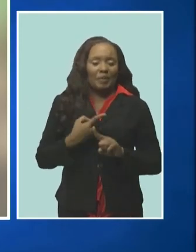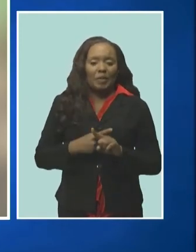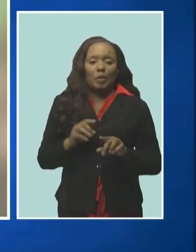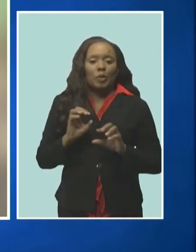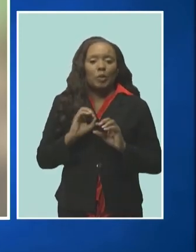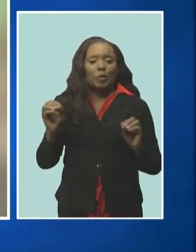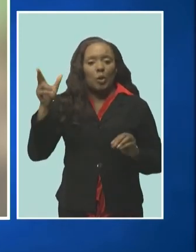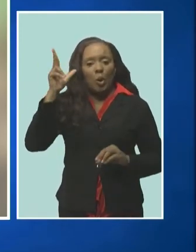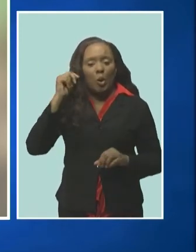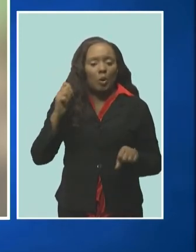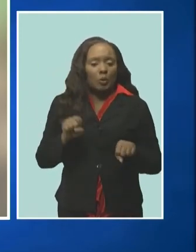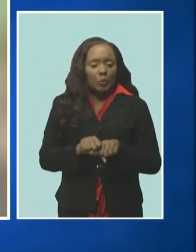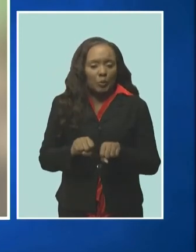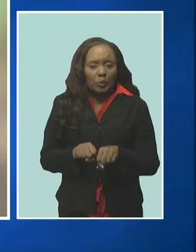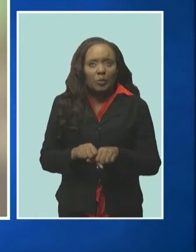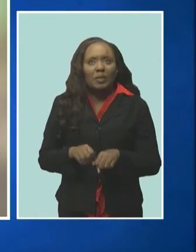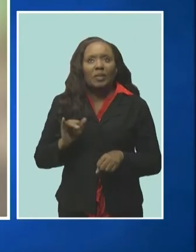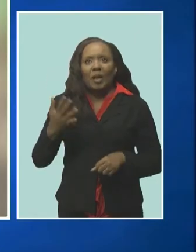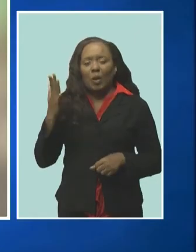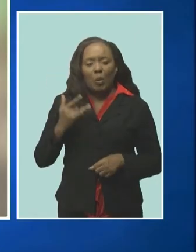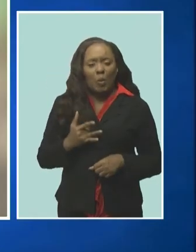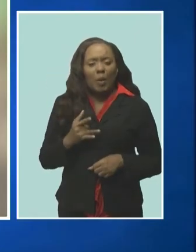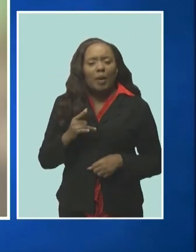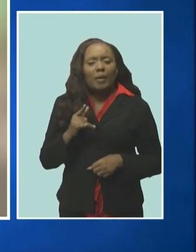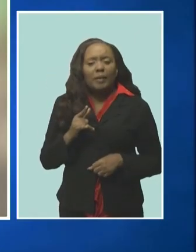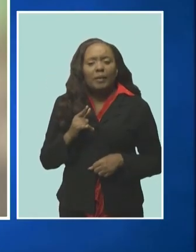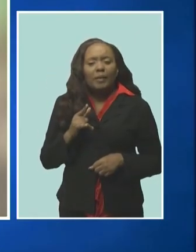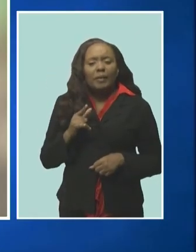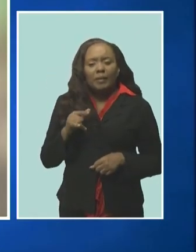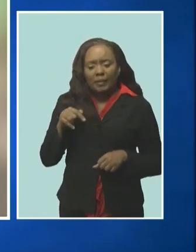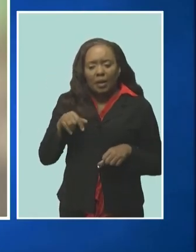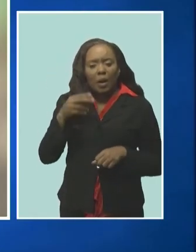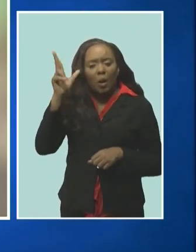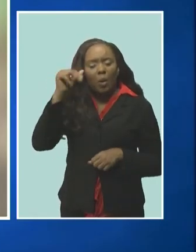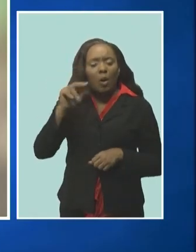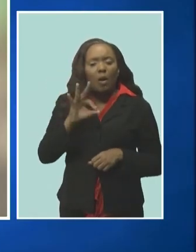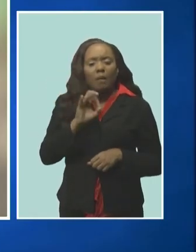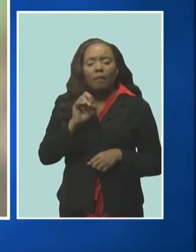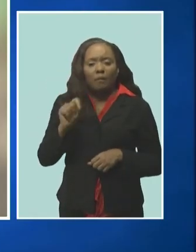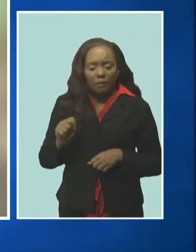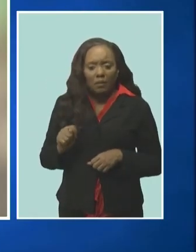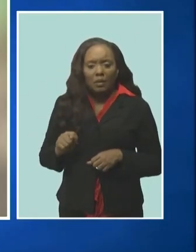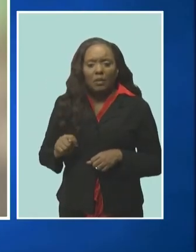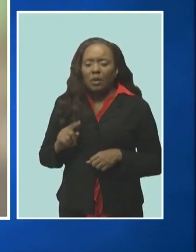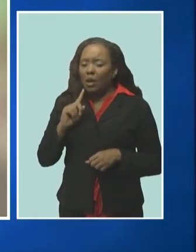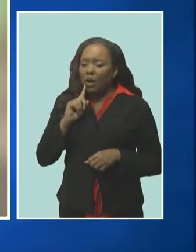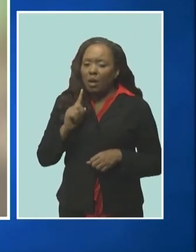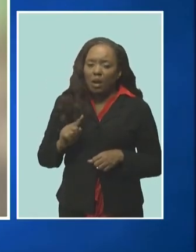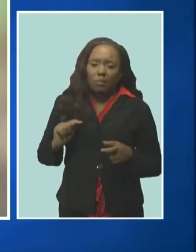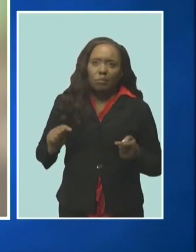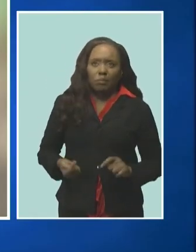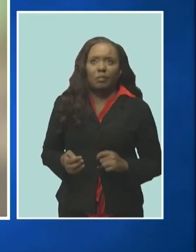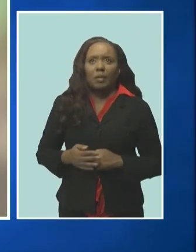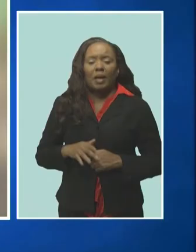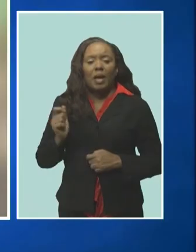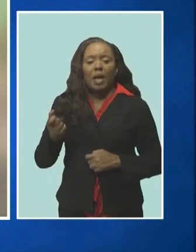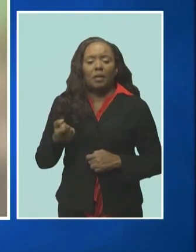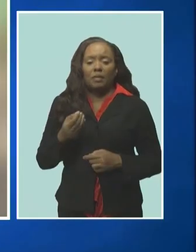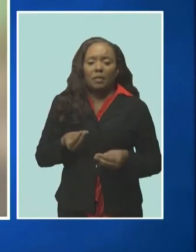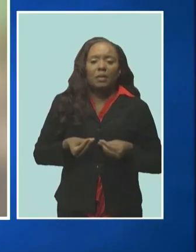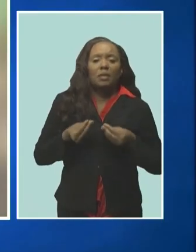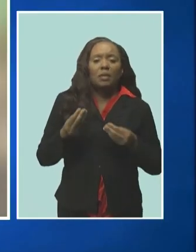took its toll dr white says the horse's treatment will be costly as it will include anti-inflammatories antibiotics